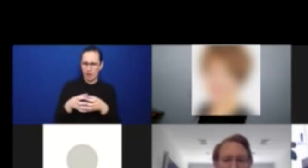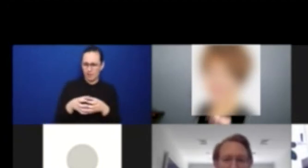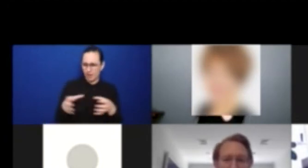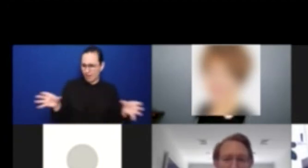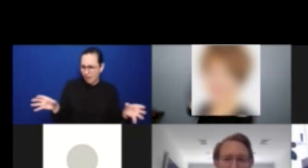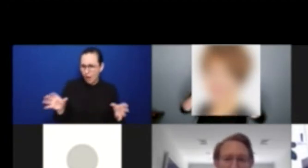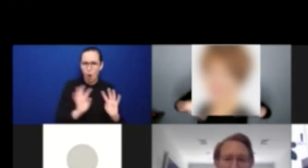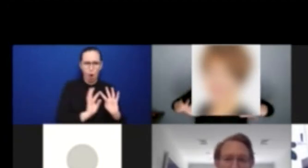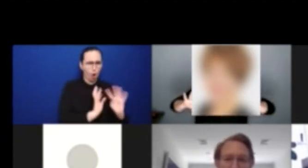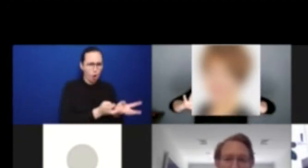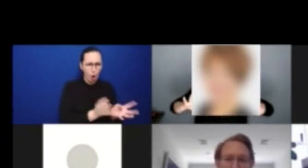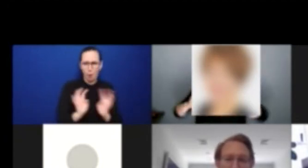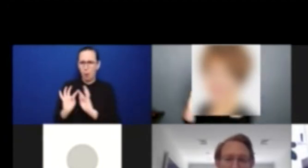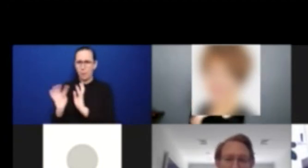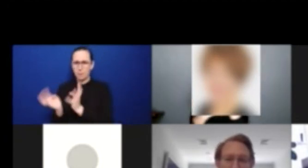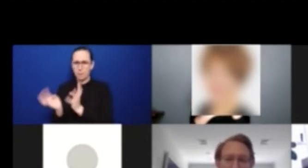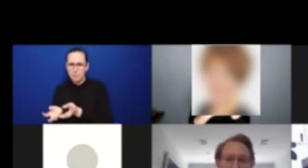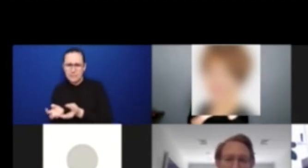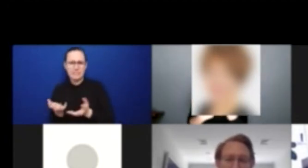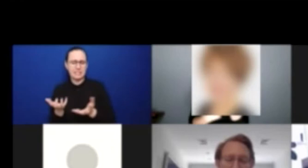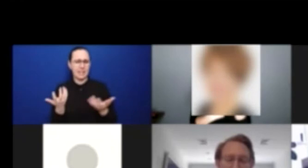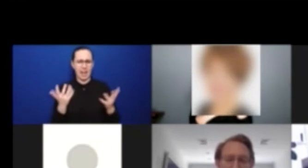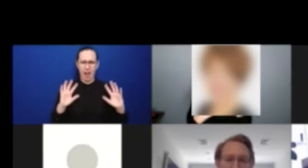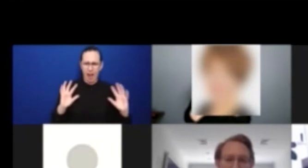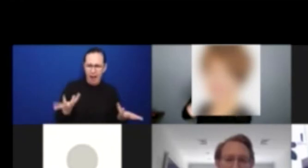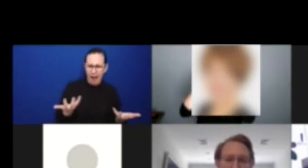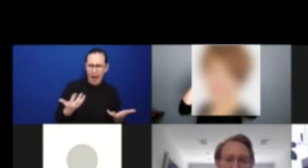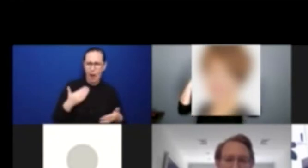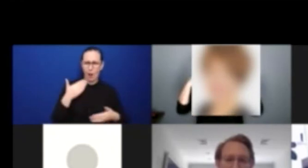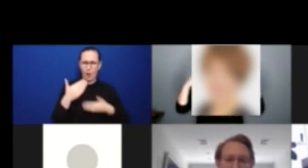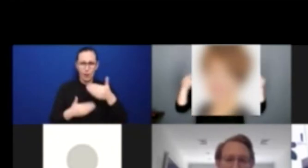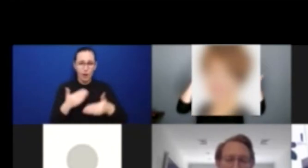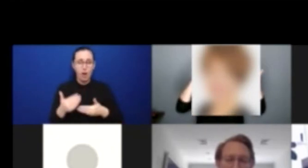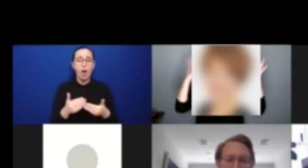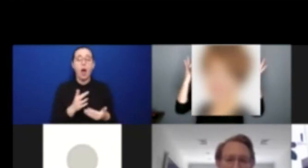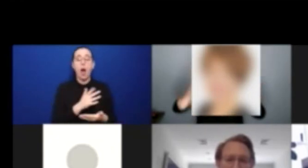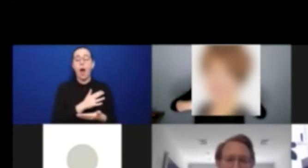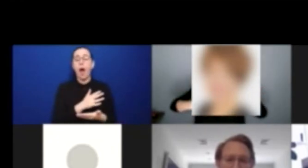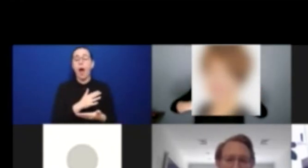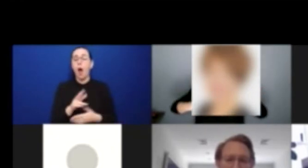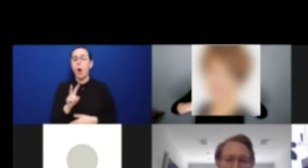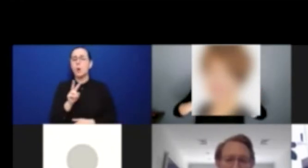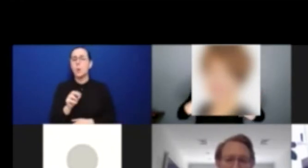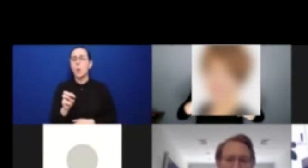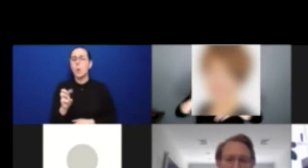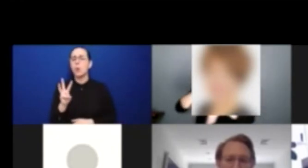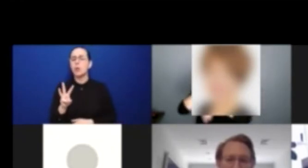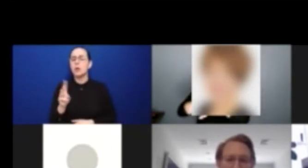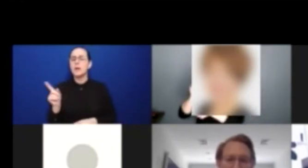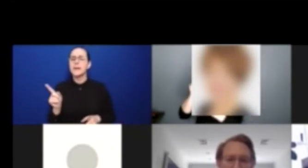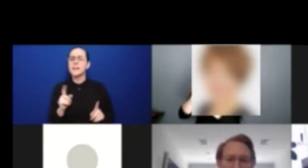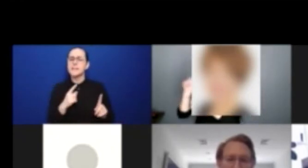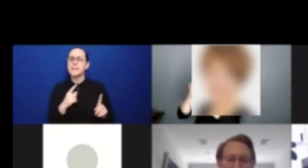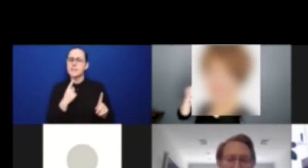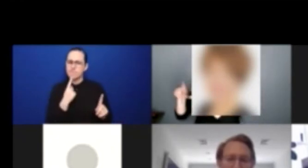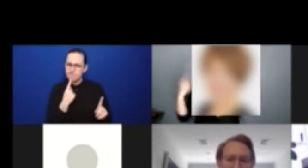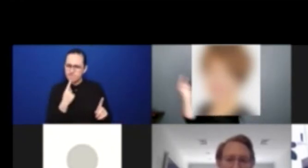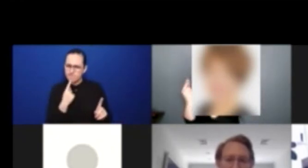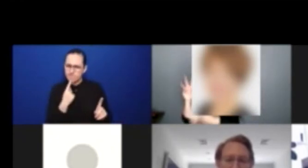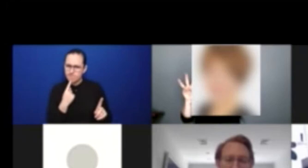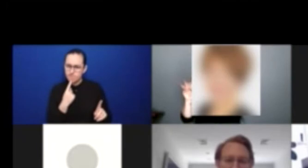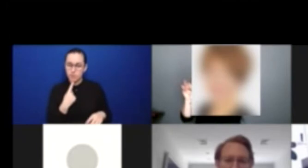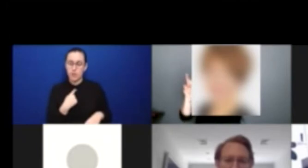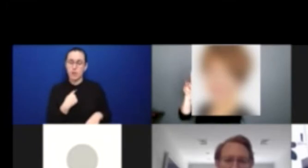did we get it together and say, okay, what we're going to do is we're going to set up a working group to draft a